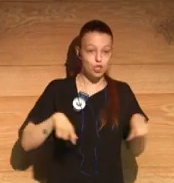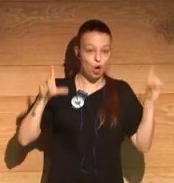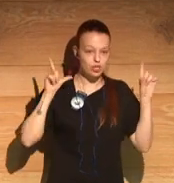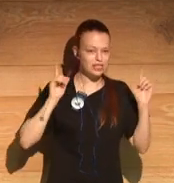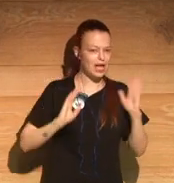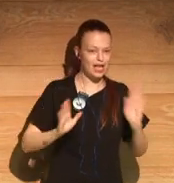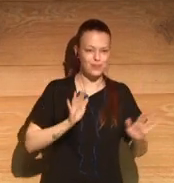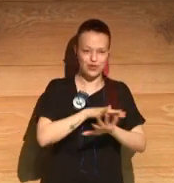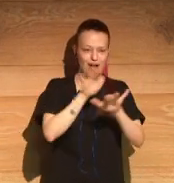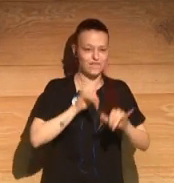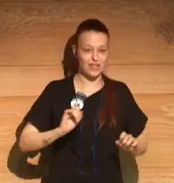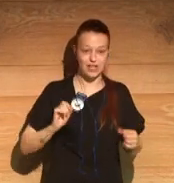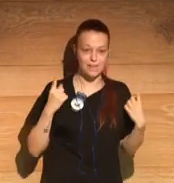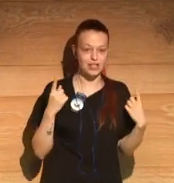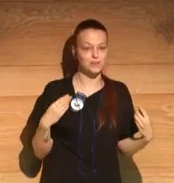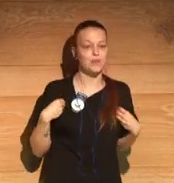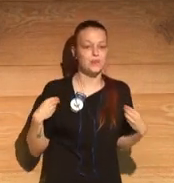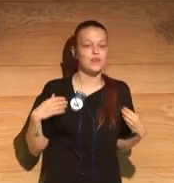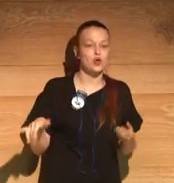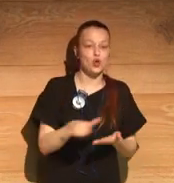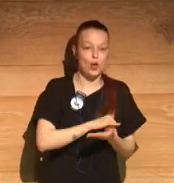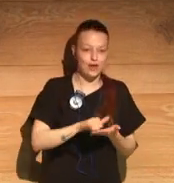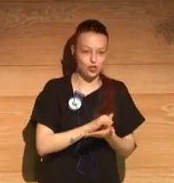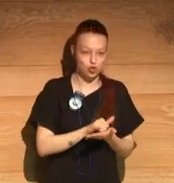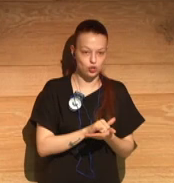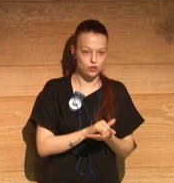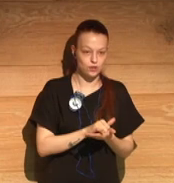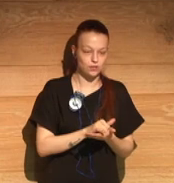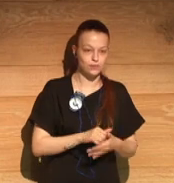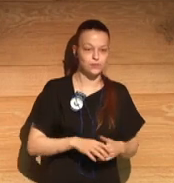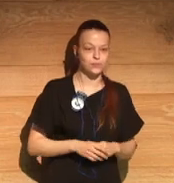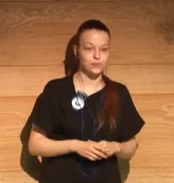time, I think, he's living in New York.